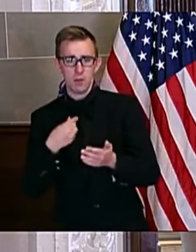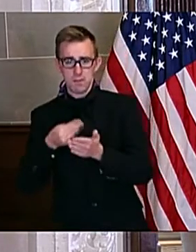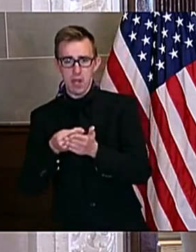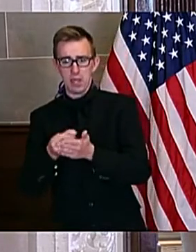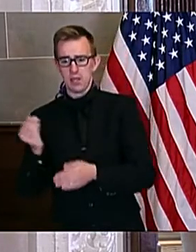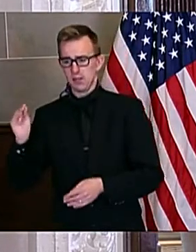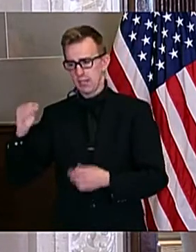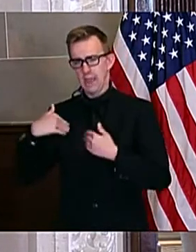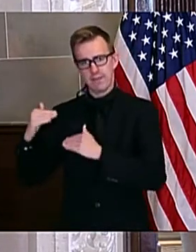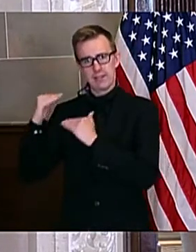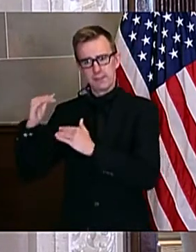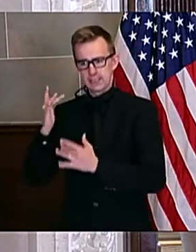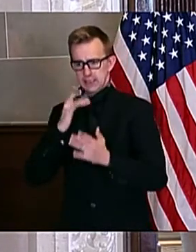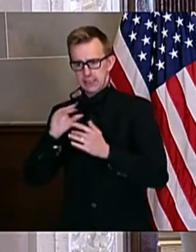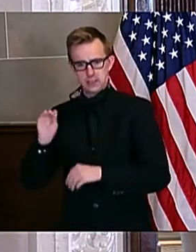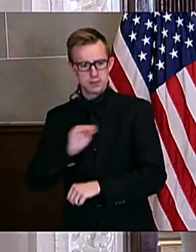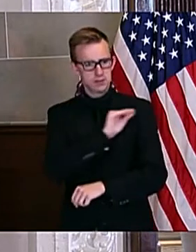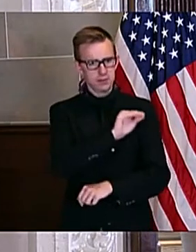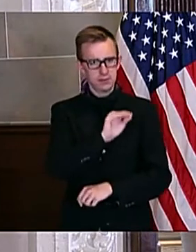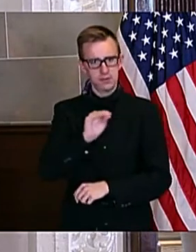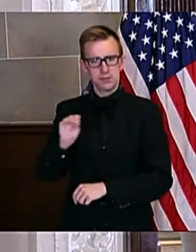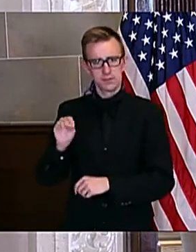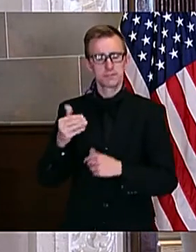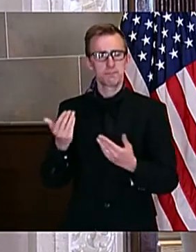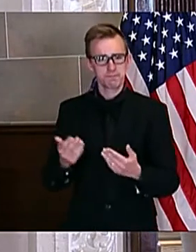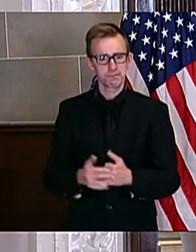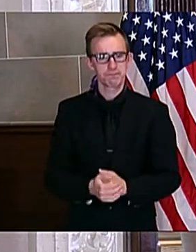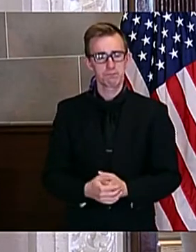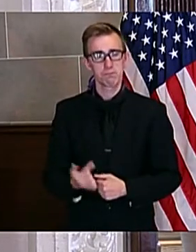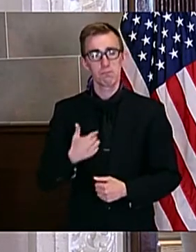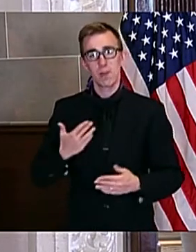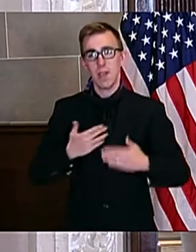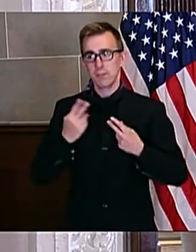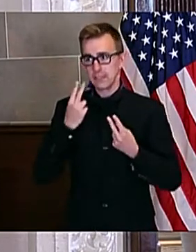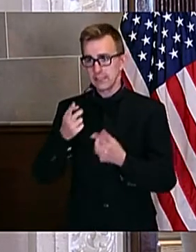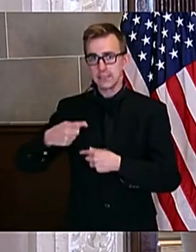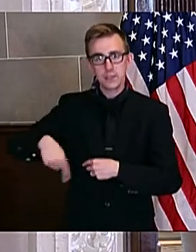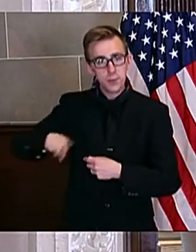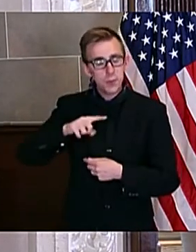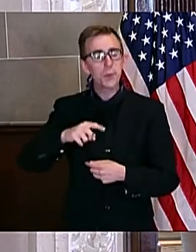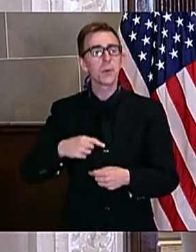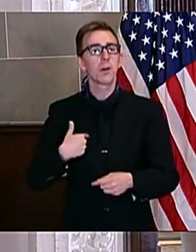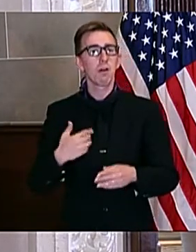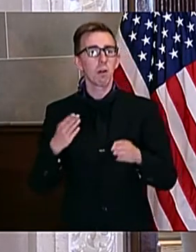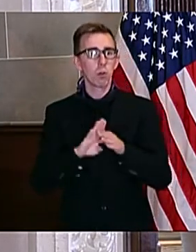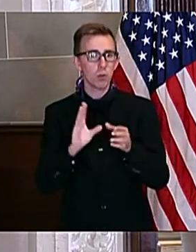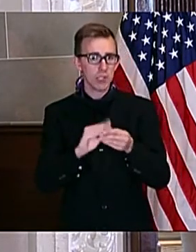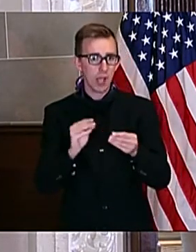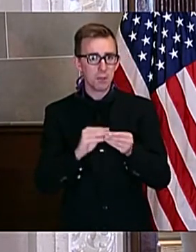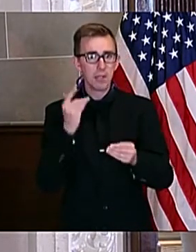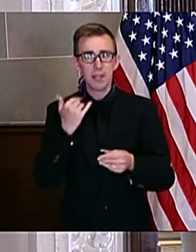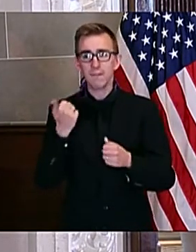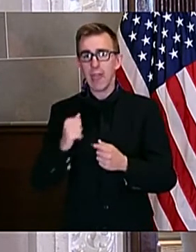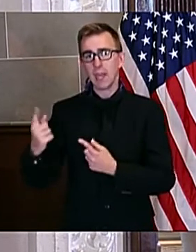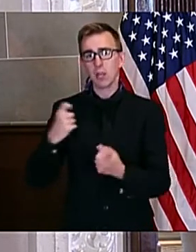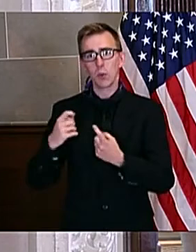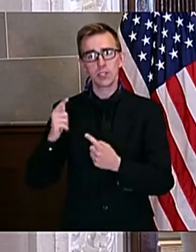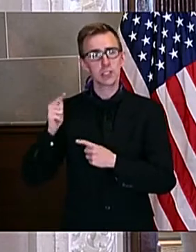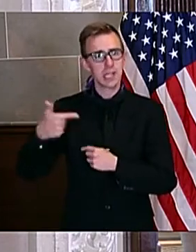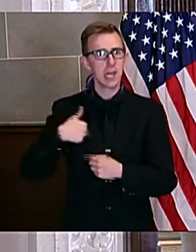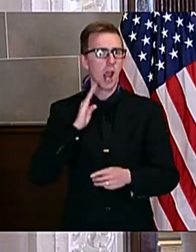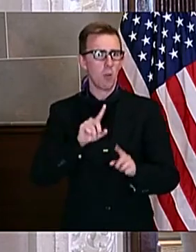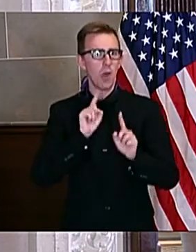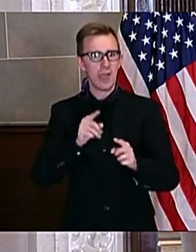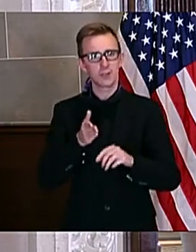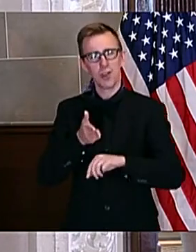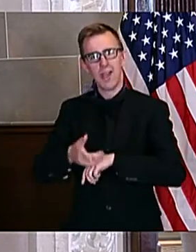funds that are available. So I'll be happy. I'm happy to see everybody today. think there's some closing remarks. And if you have questions for me, I'm happy to answer them at the